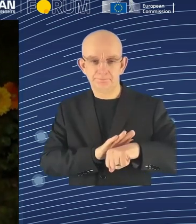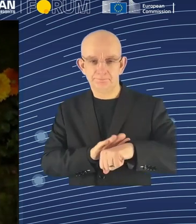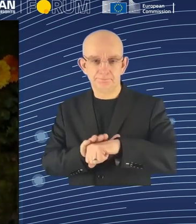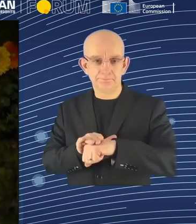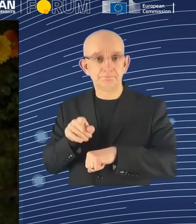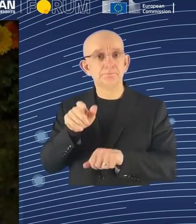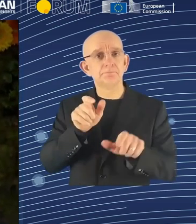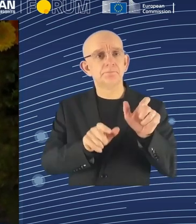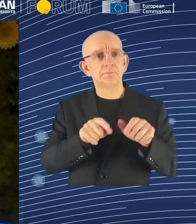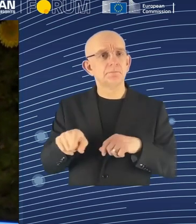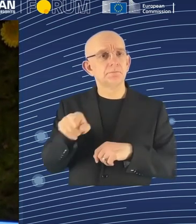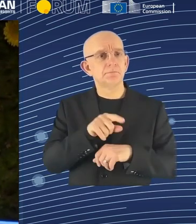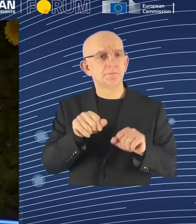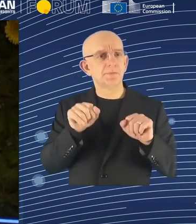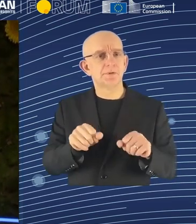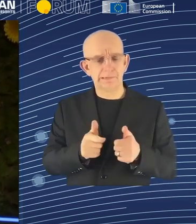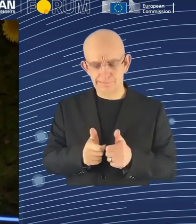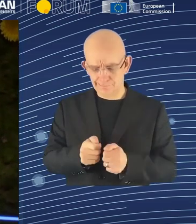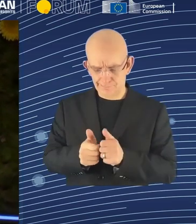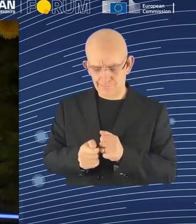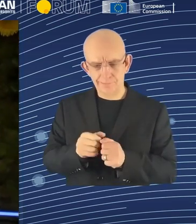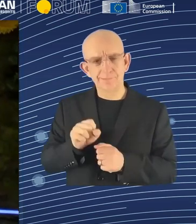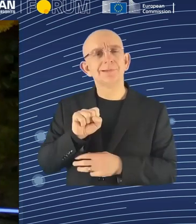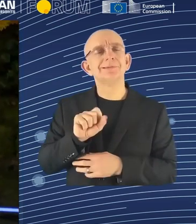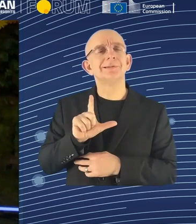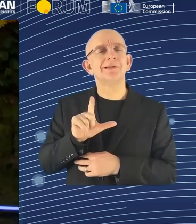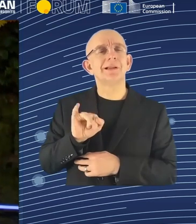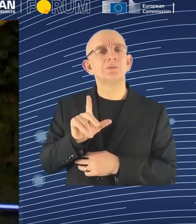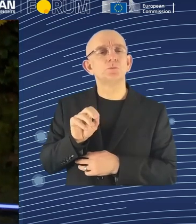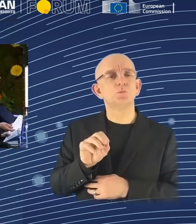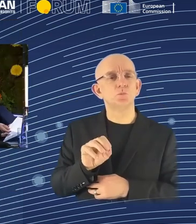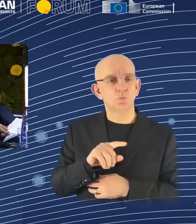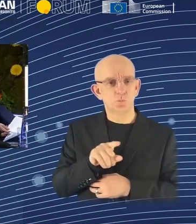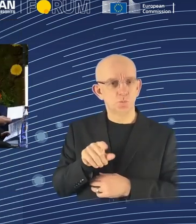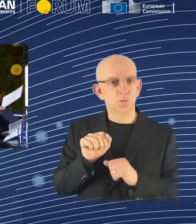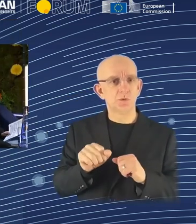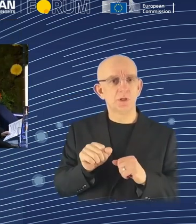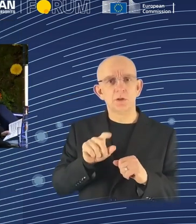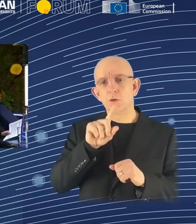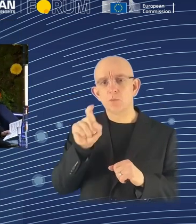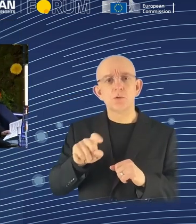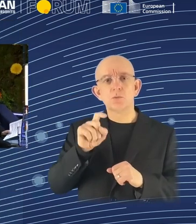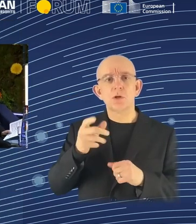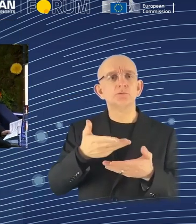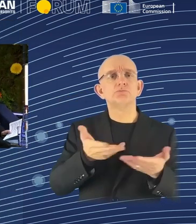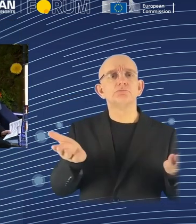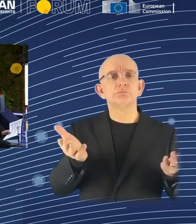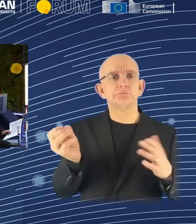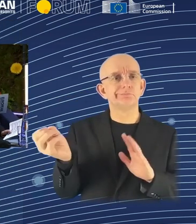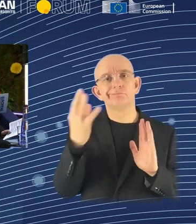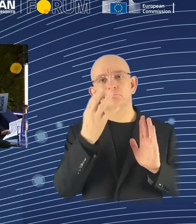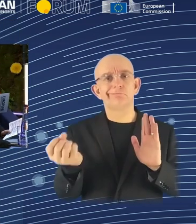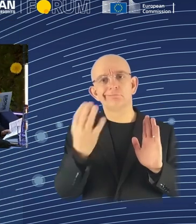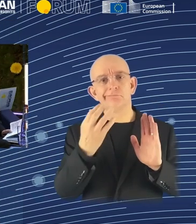take some questions and comments by the end. That's like the third part of this session where we're going to hear from you and some of the questions from the audience as well.